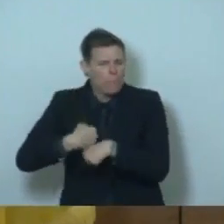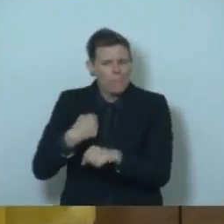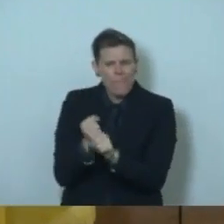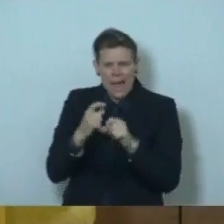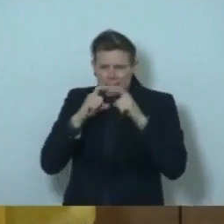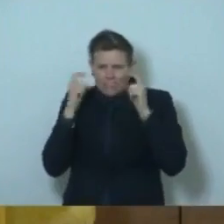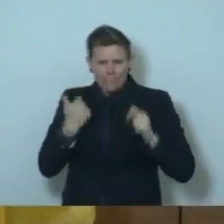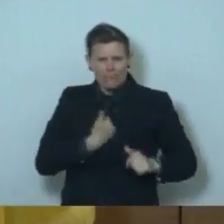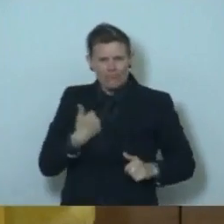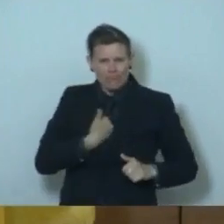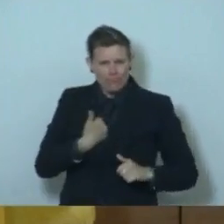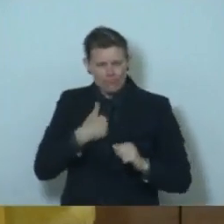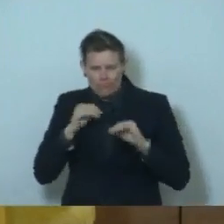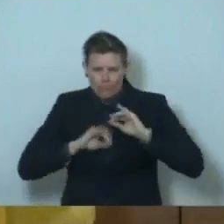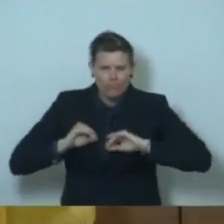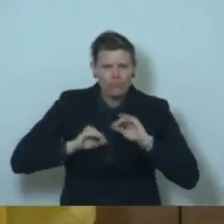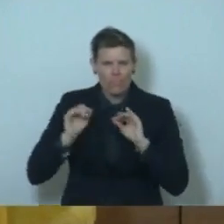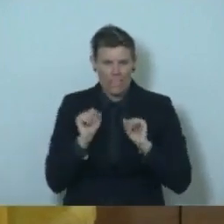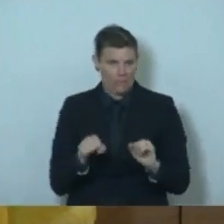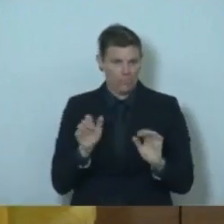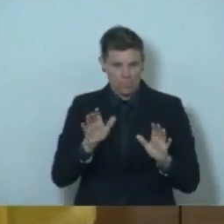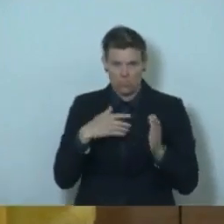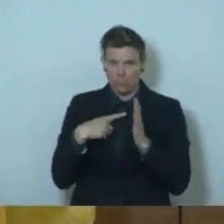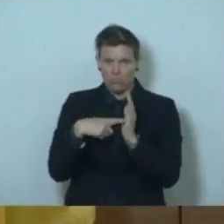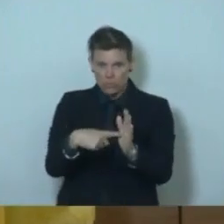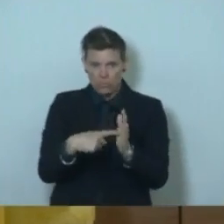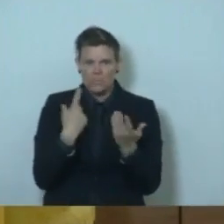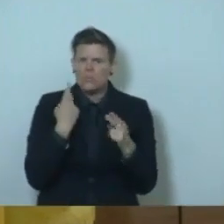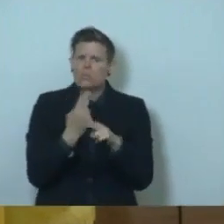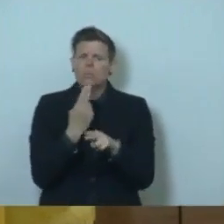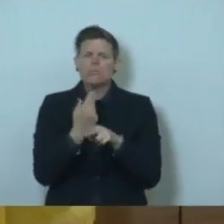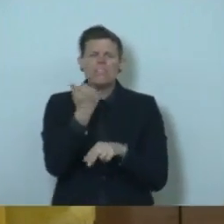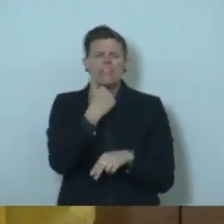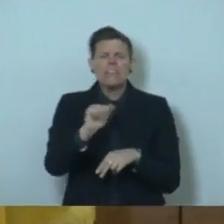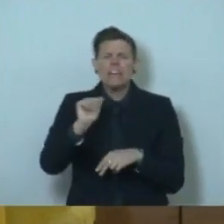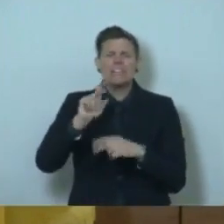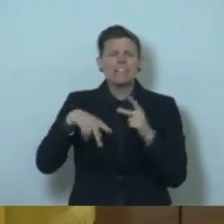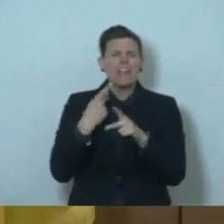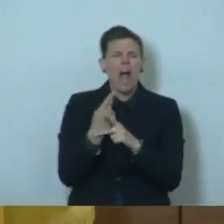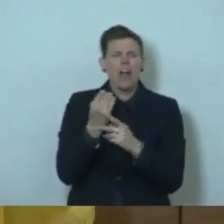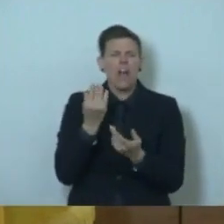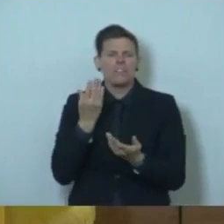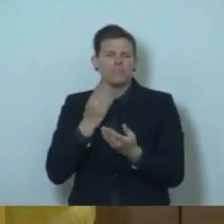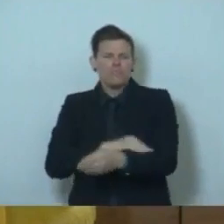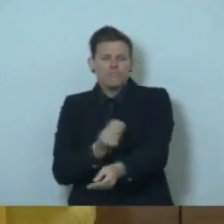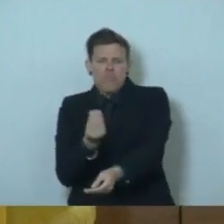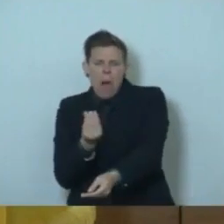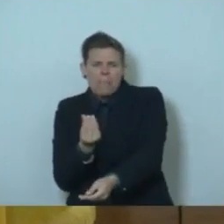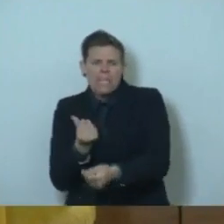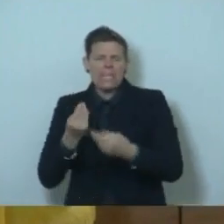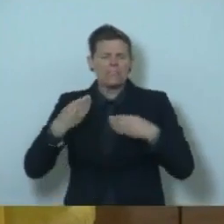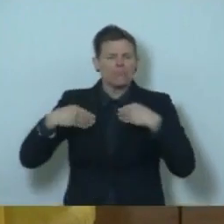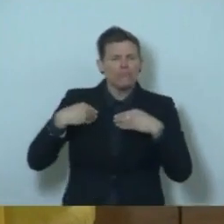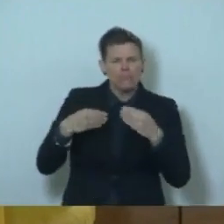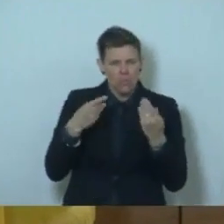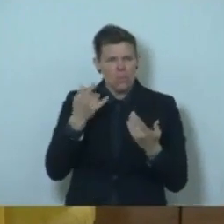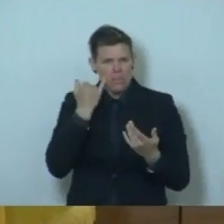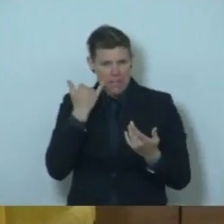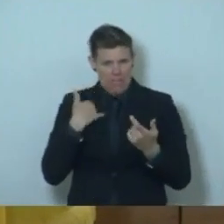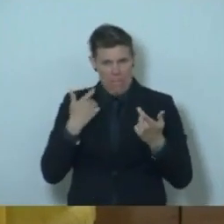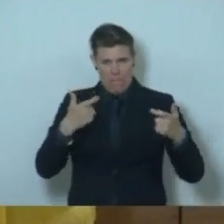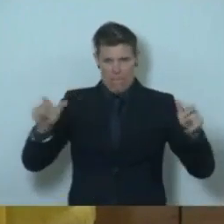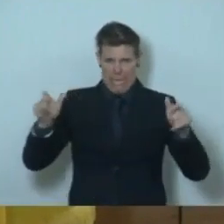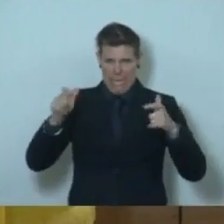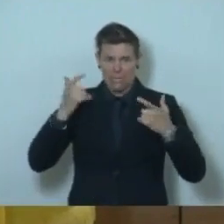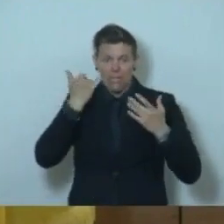any fabric, including a bandana, and quite frankly, if it's a big enough bandana, you can just